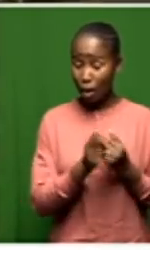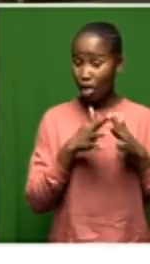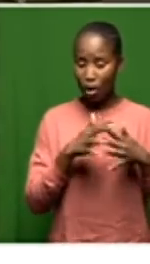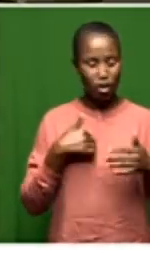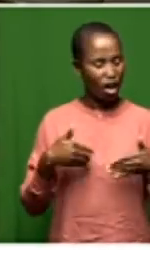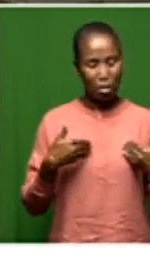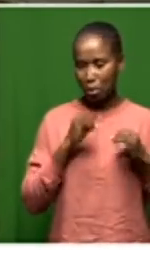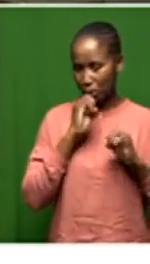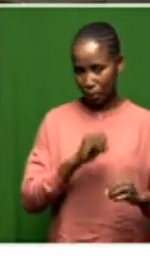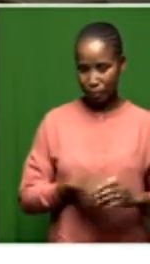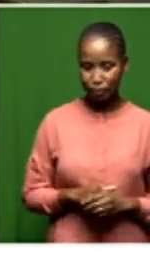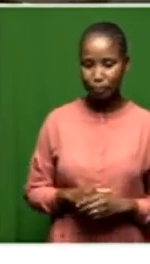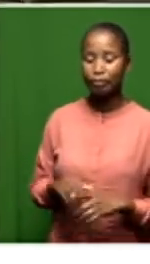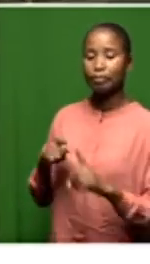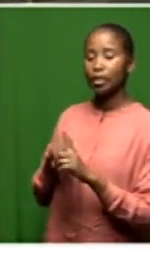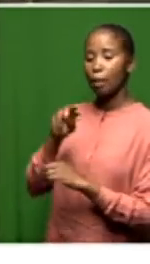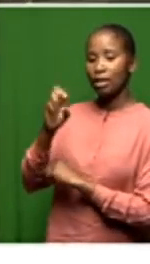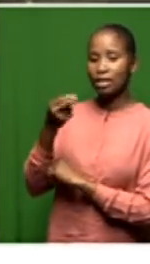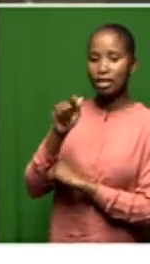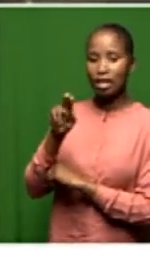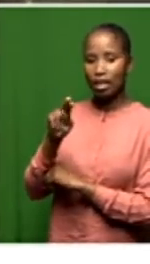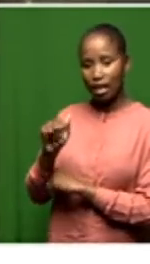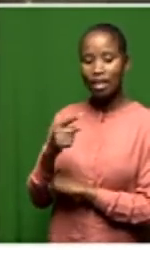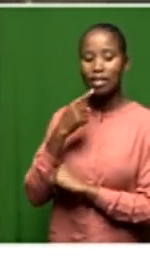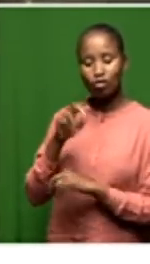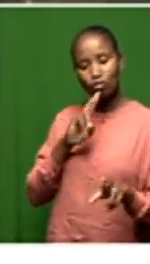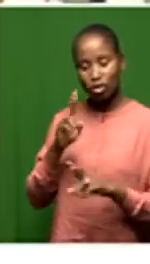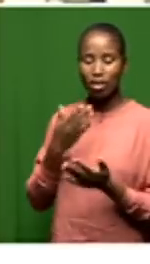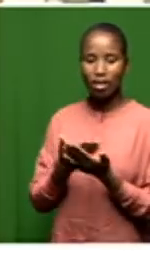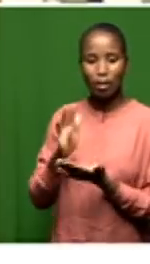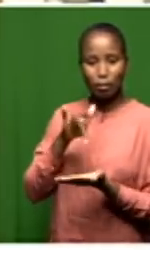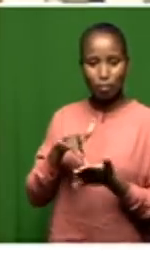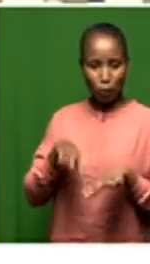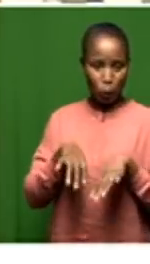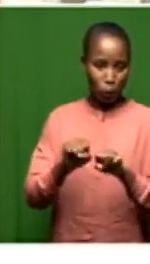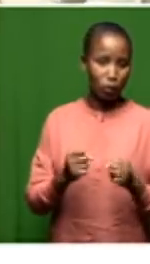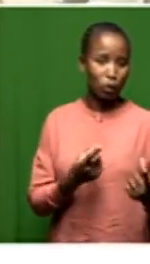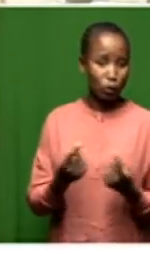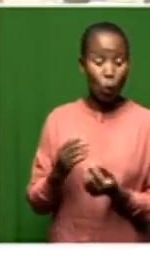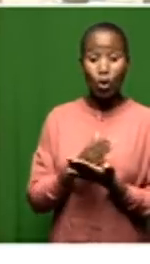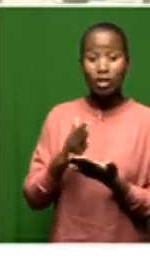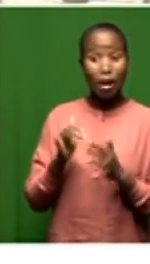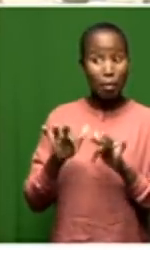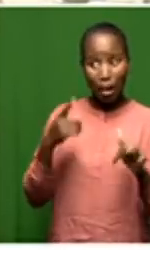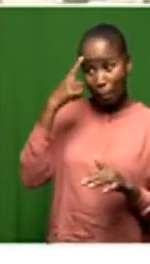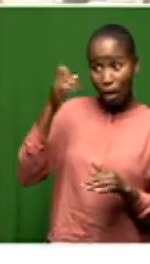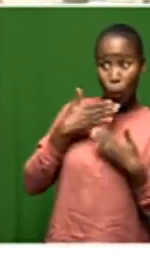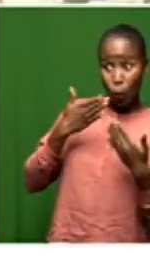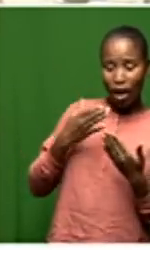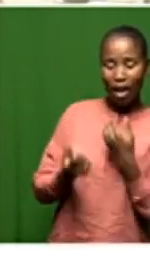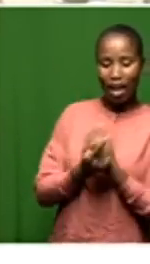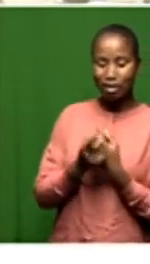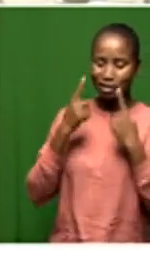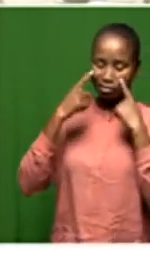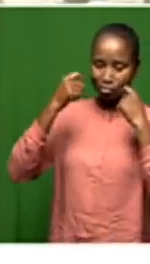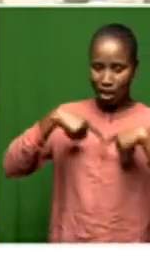Mzoandi Lemassina and his charges prepare to take their position in the opposition benches, for some the disbelief bring them to tears. However,